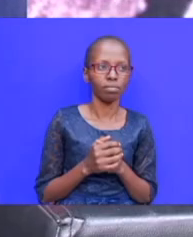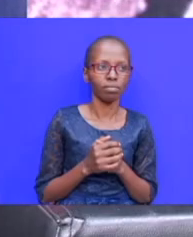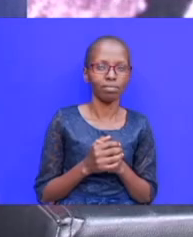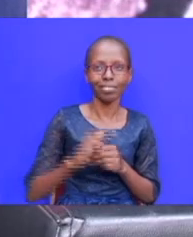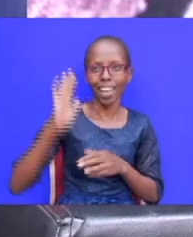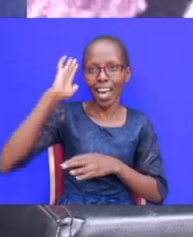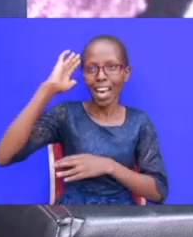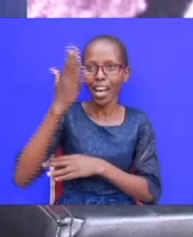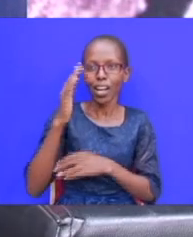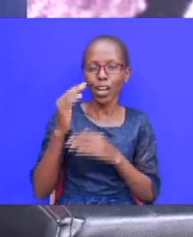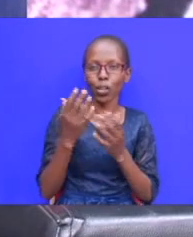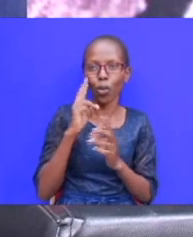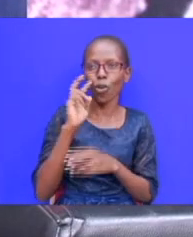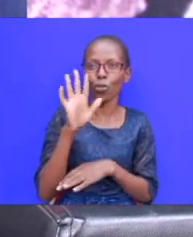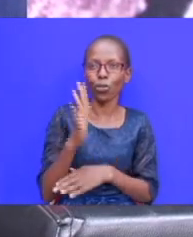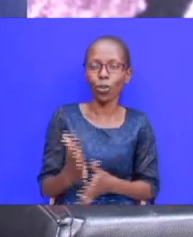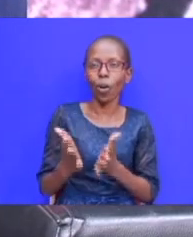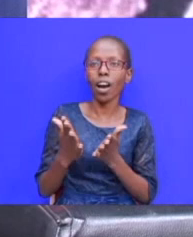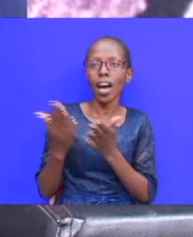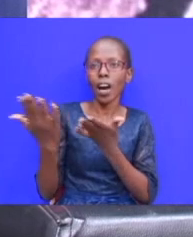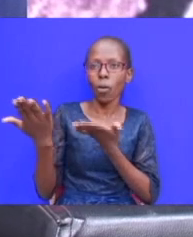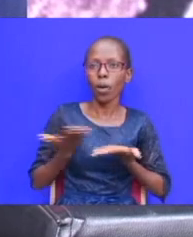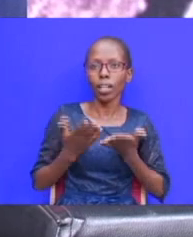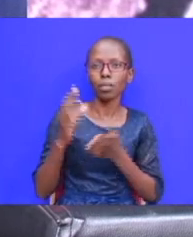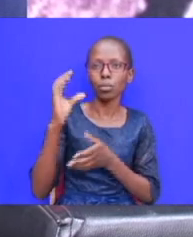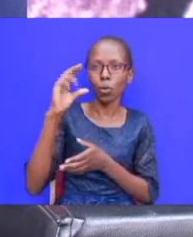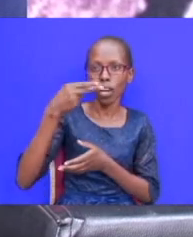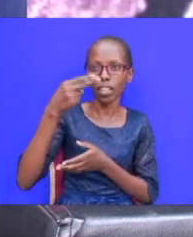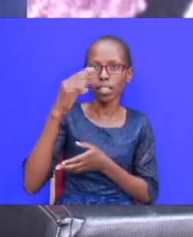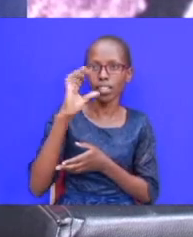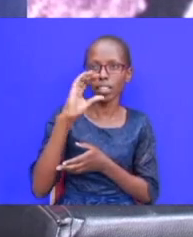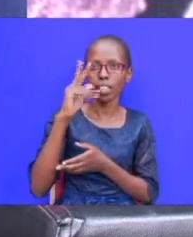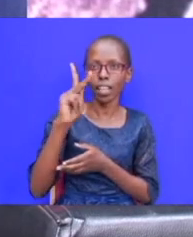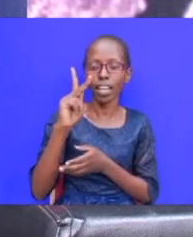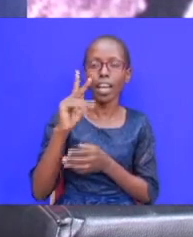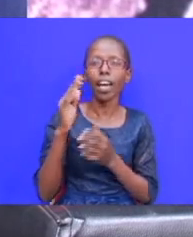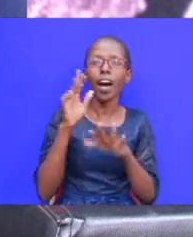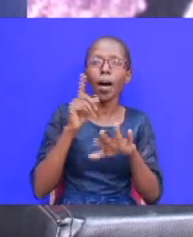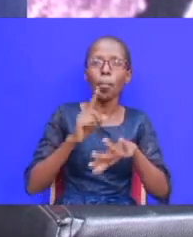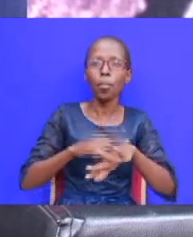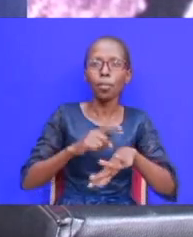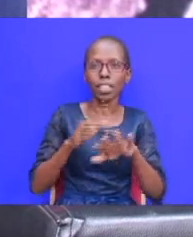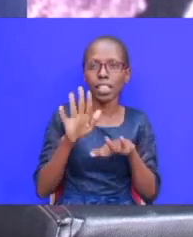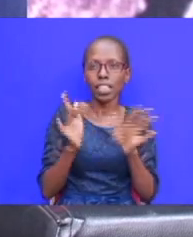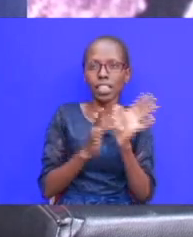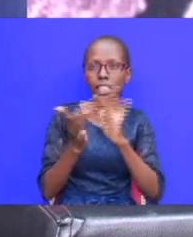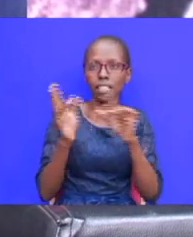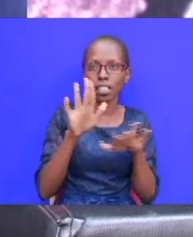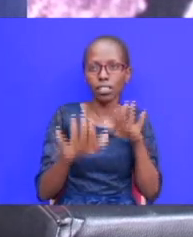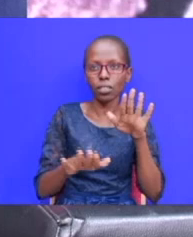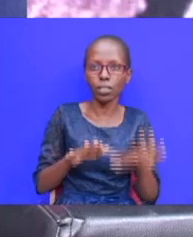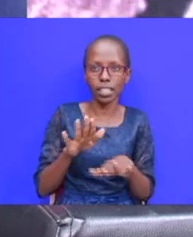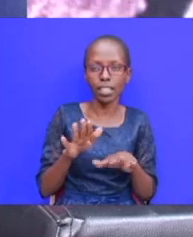hello beloved viewer welcome to hope channel kenya moment at jesus feet uh